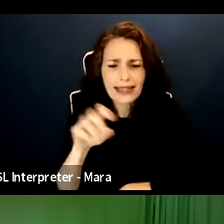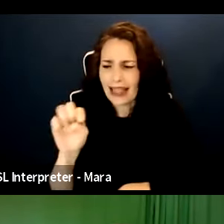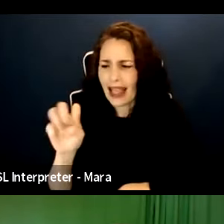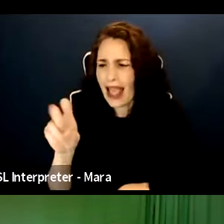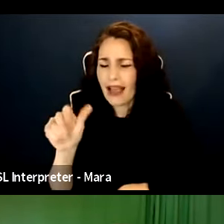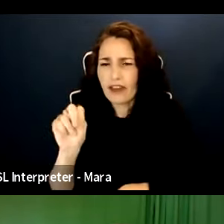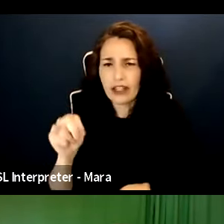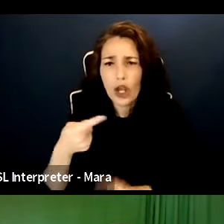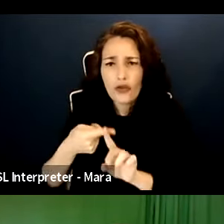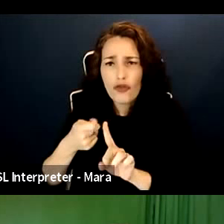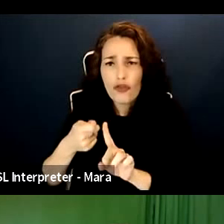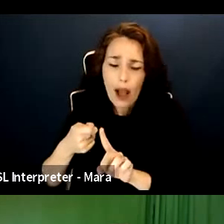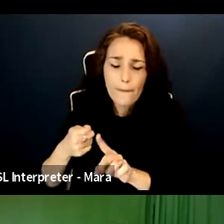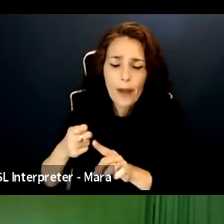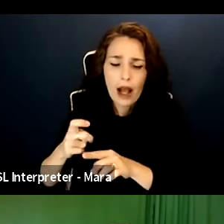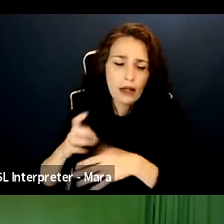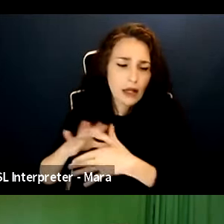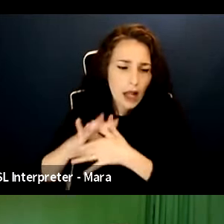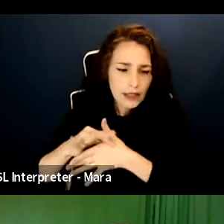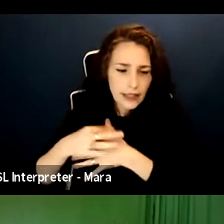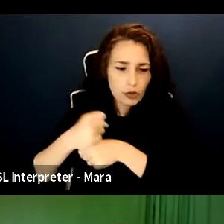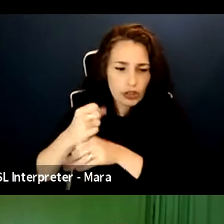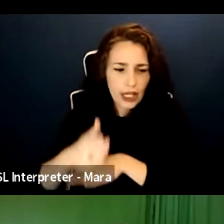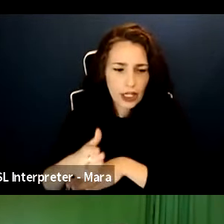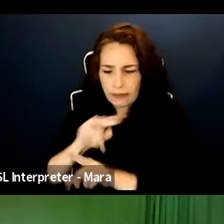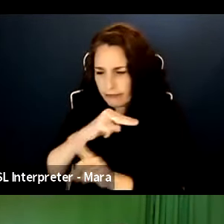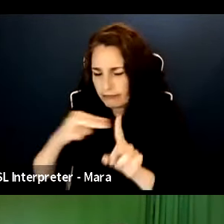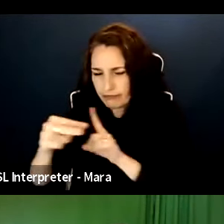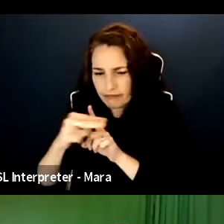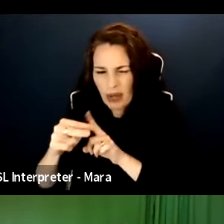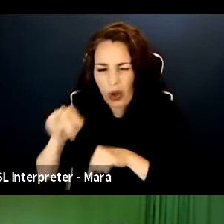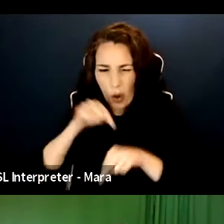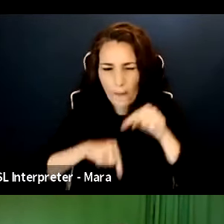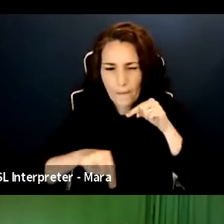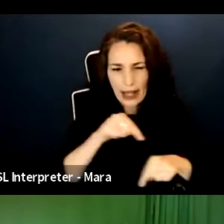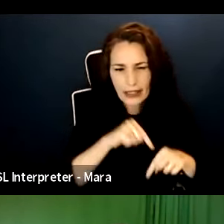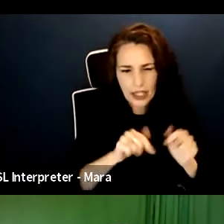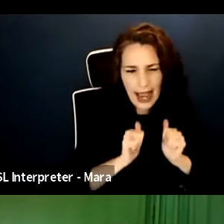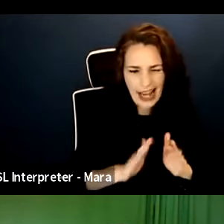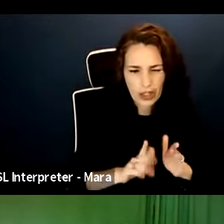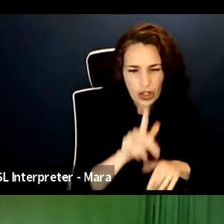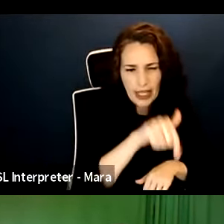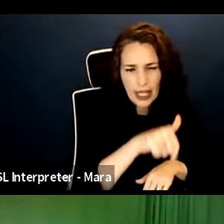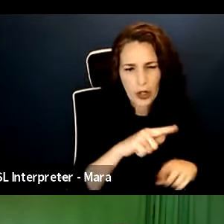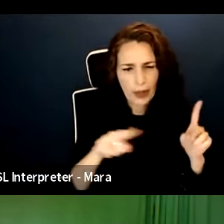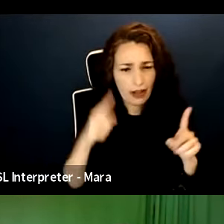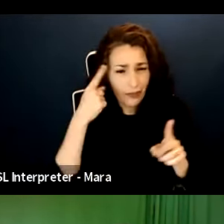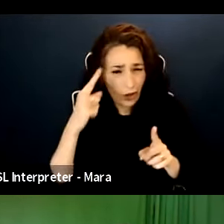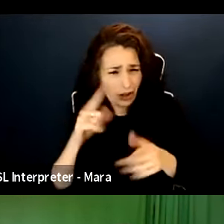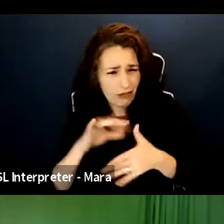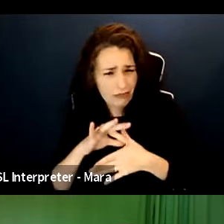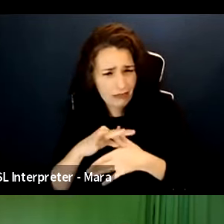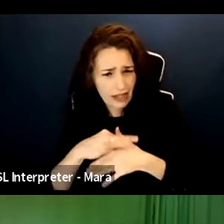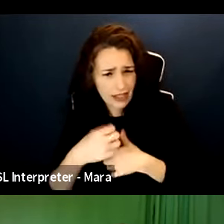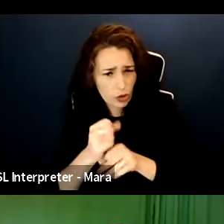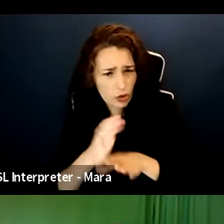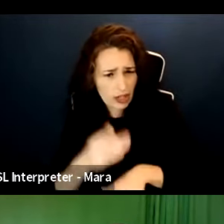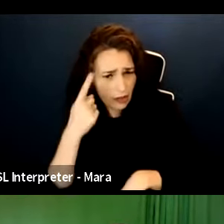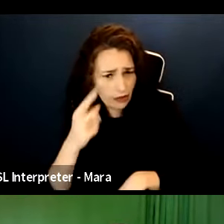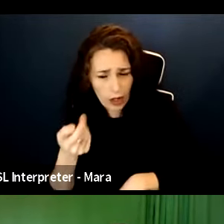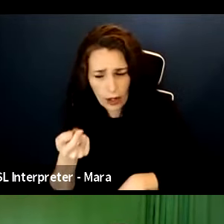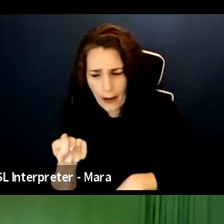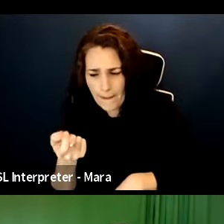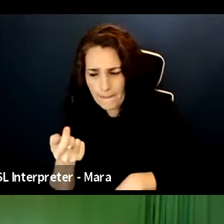creator point of view? We'll pivot back to the actor point of view in terms of making micro. Yeah. I mean, I think, you know, sort of just